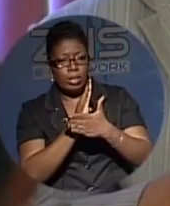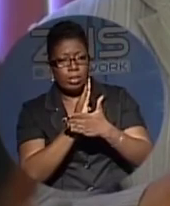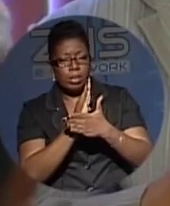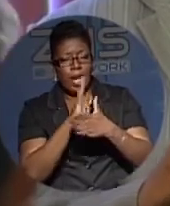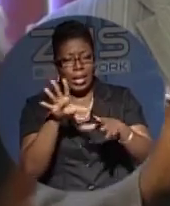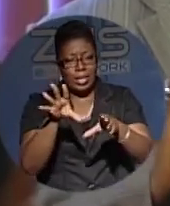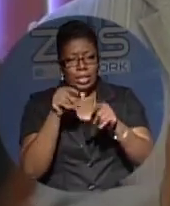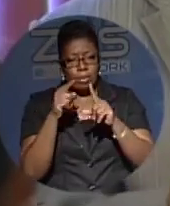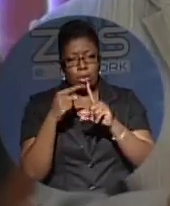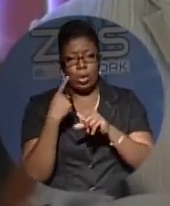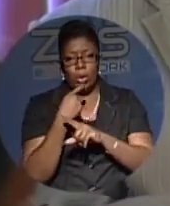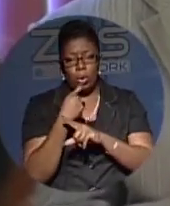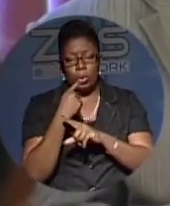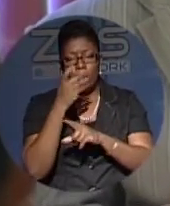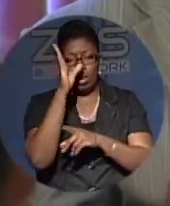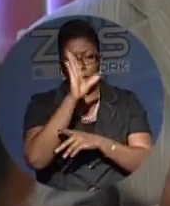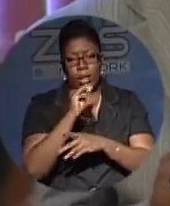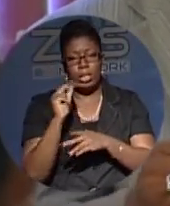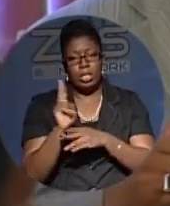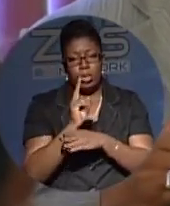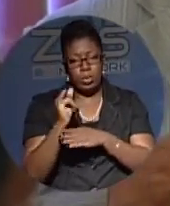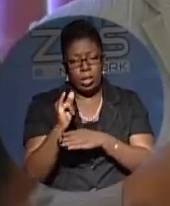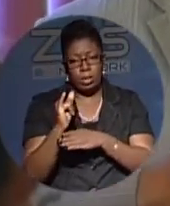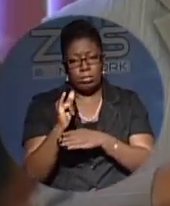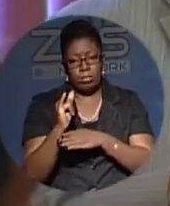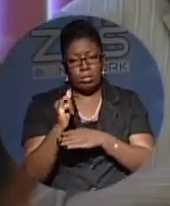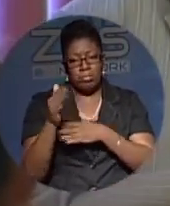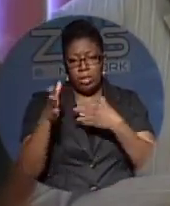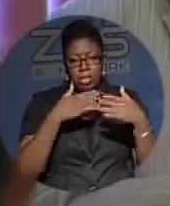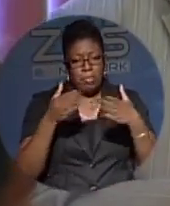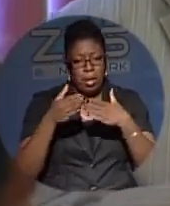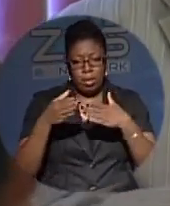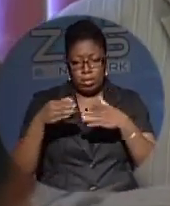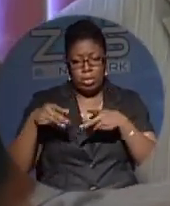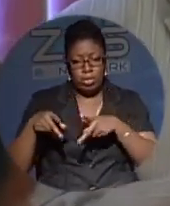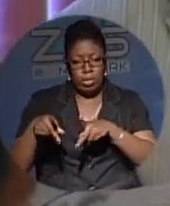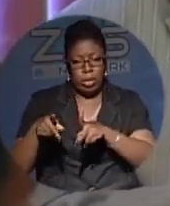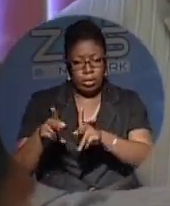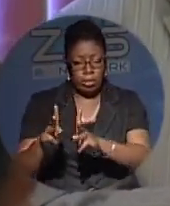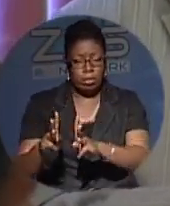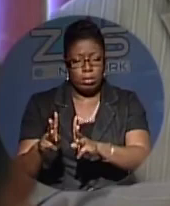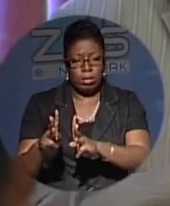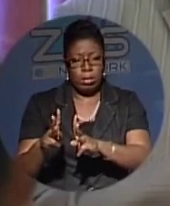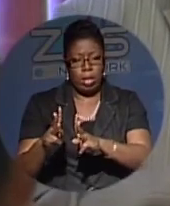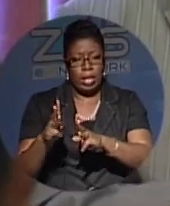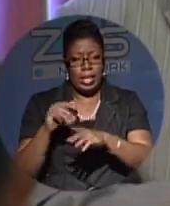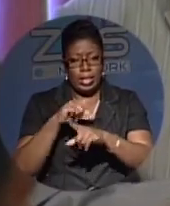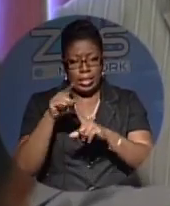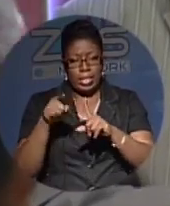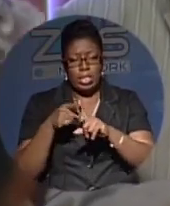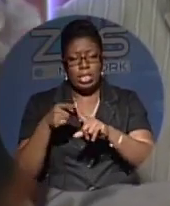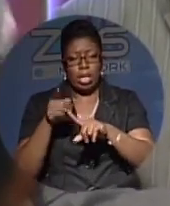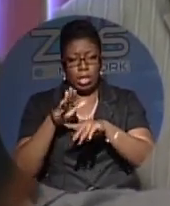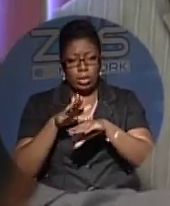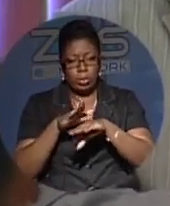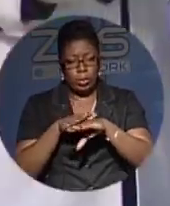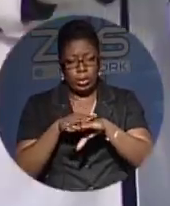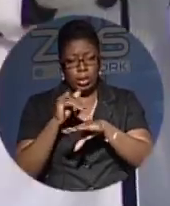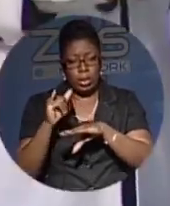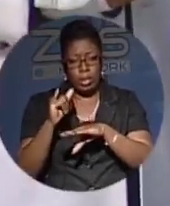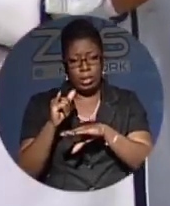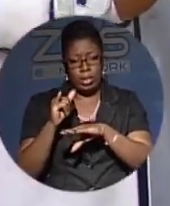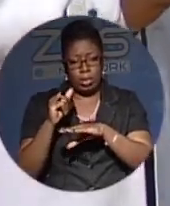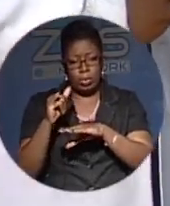and whichever channel this anointing is flowing, we must now go with the flow.